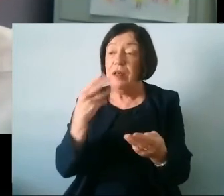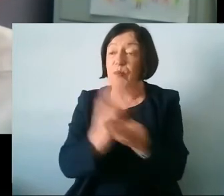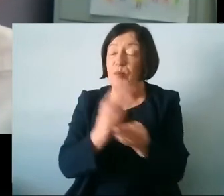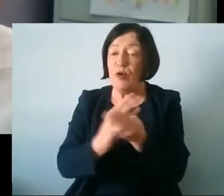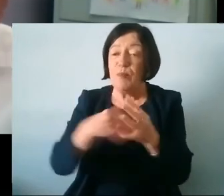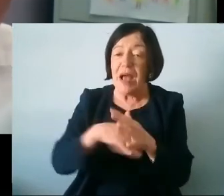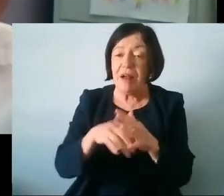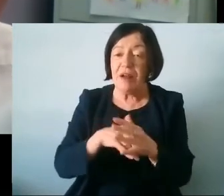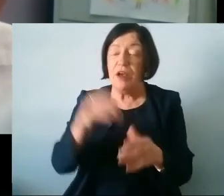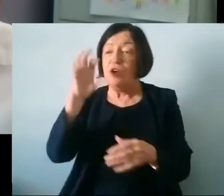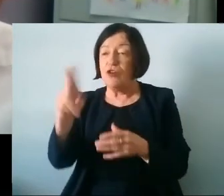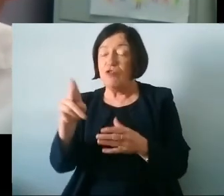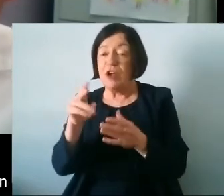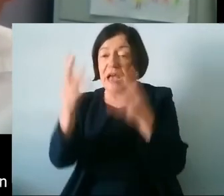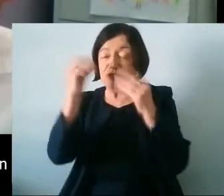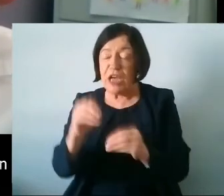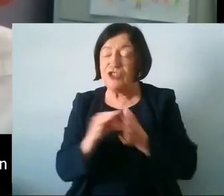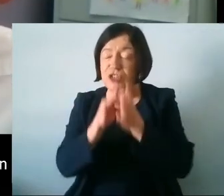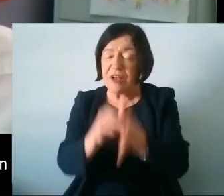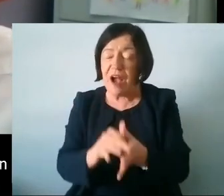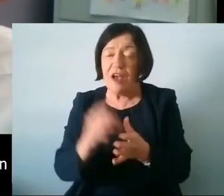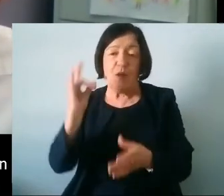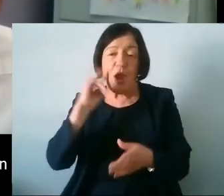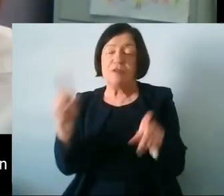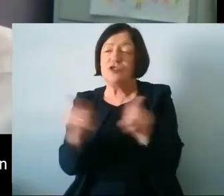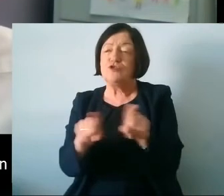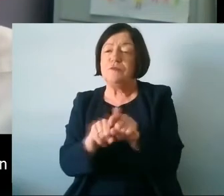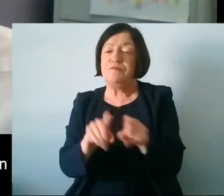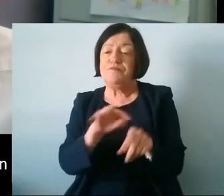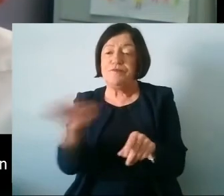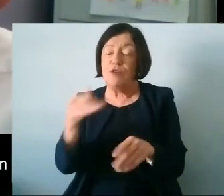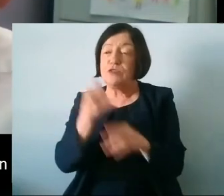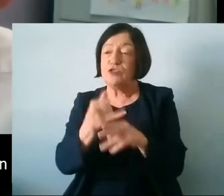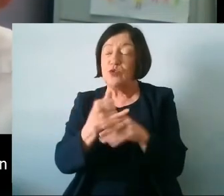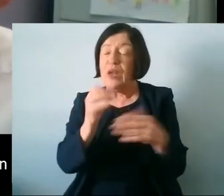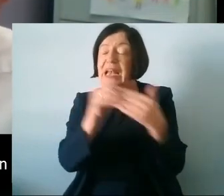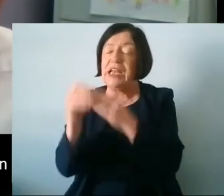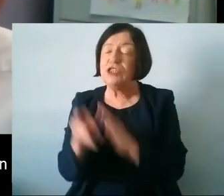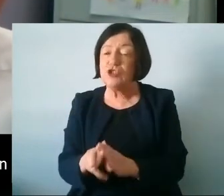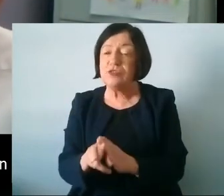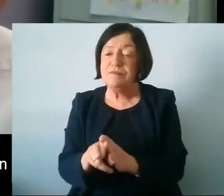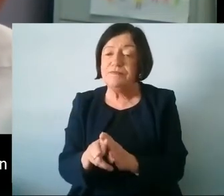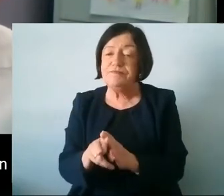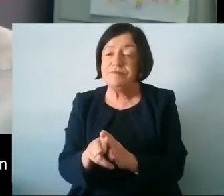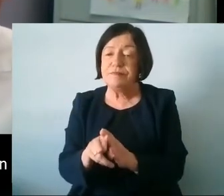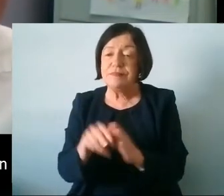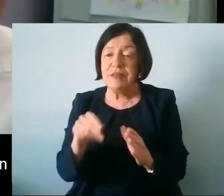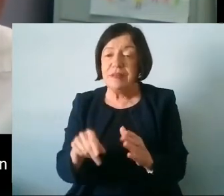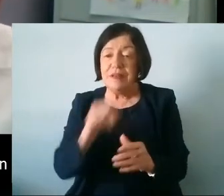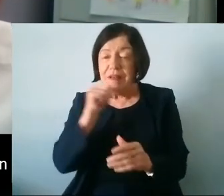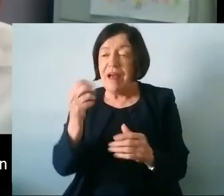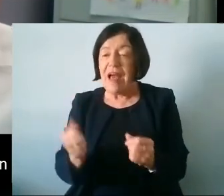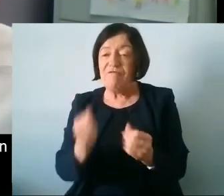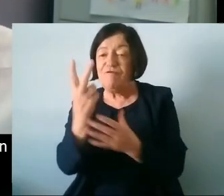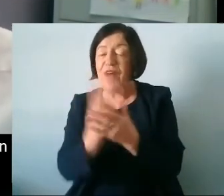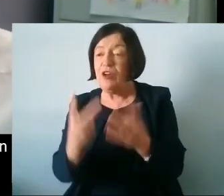careers education and guidance we heard we heard it as well from from school leaders about the the lack of value given to